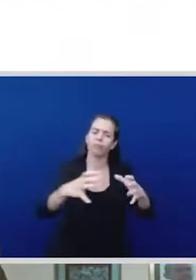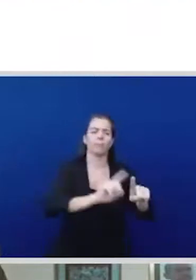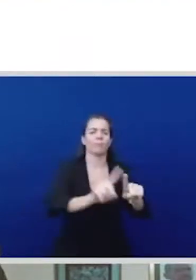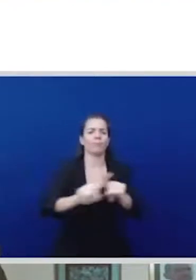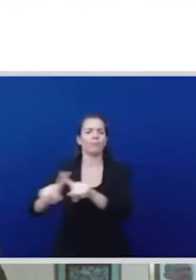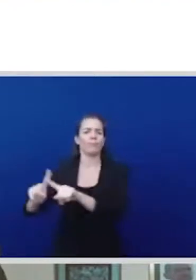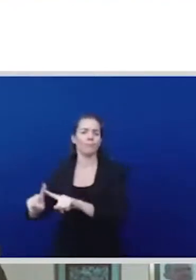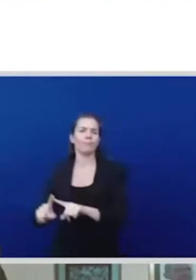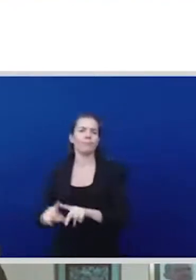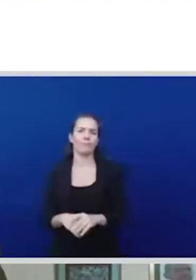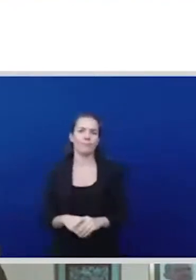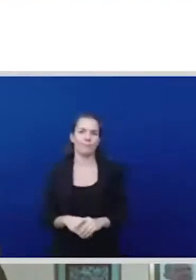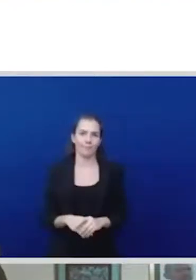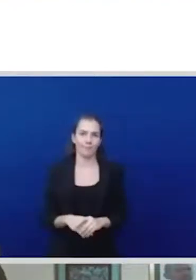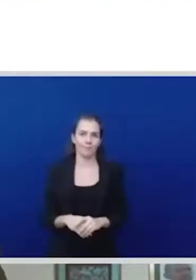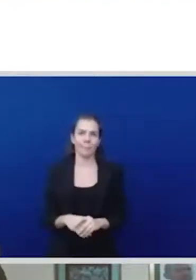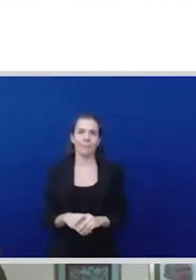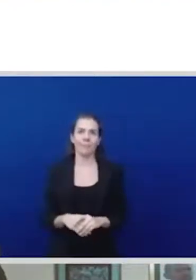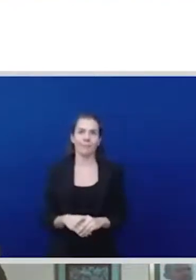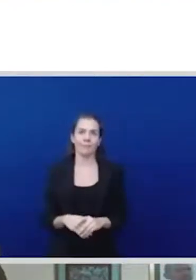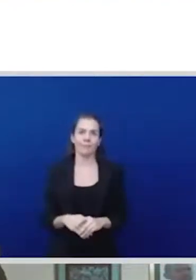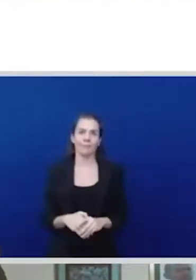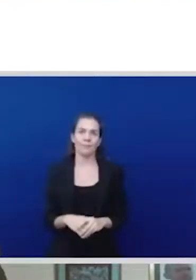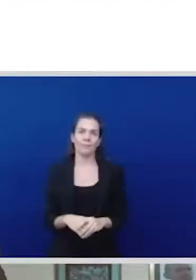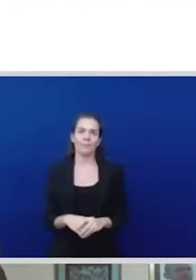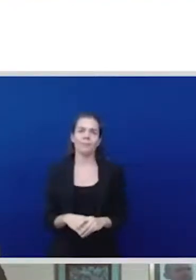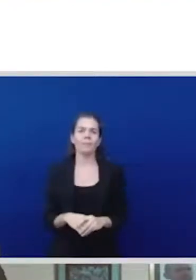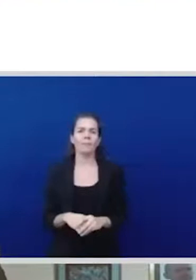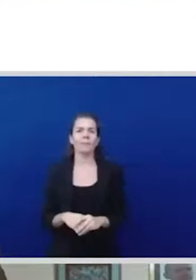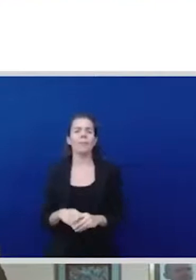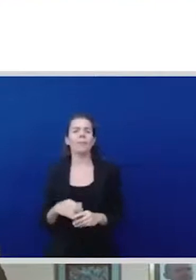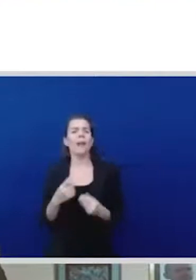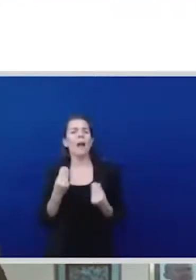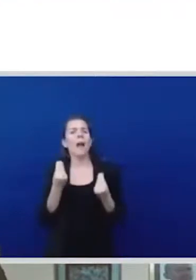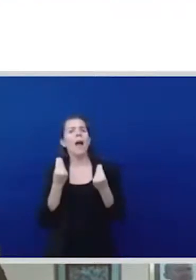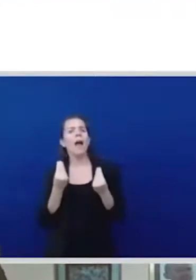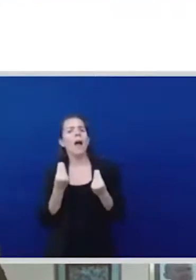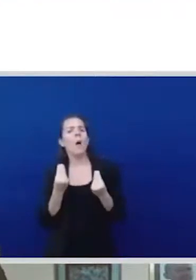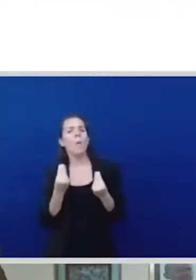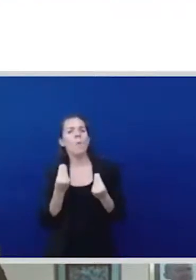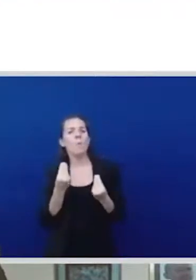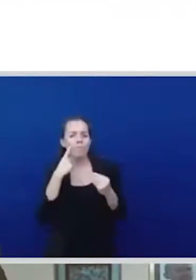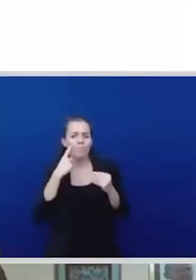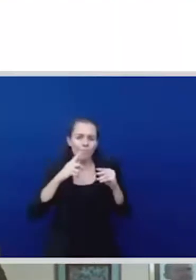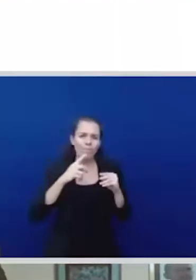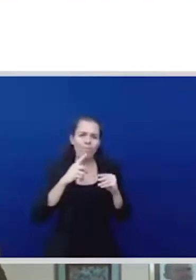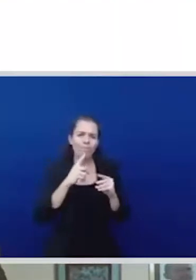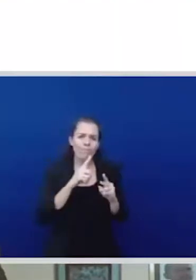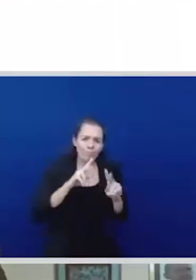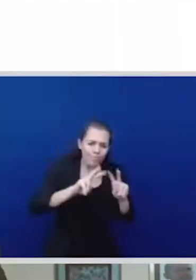in each of our countries and so I think that we the principle of course is of course feminist economic policy